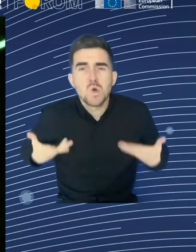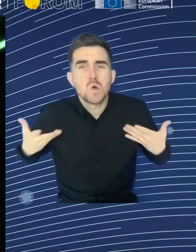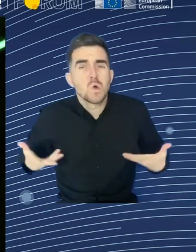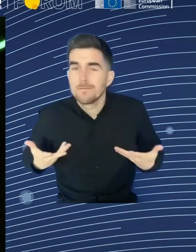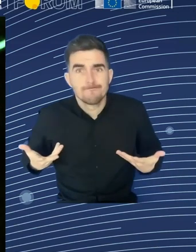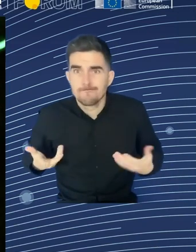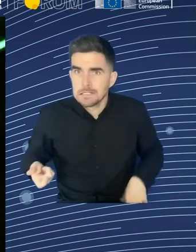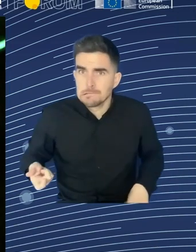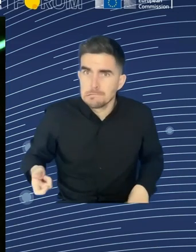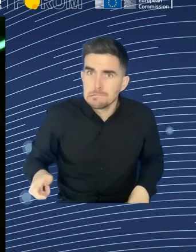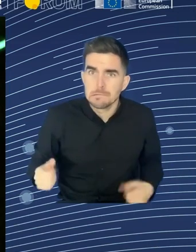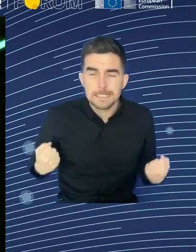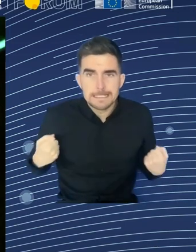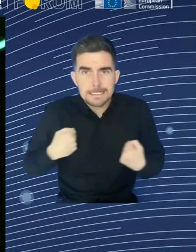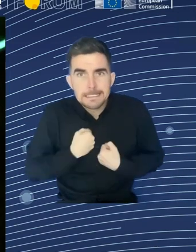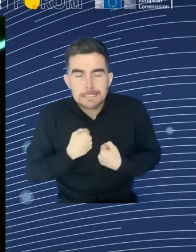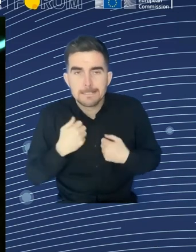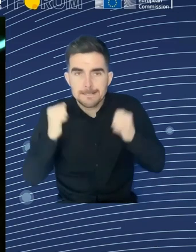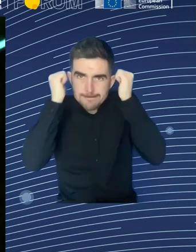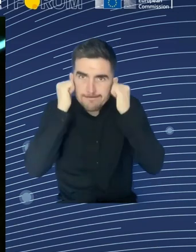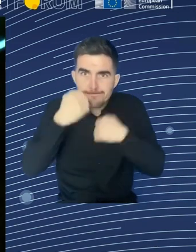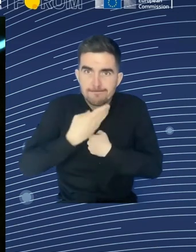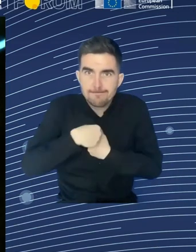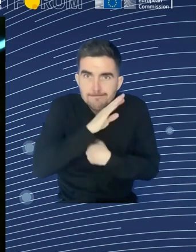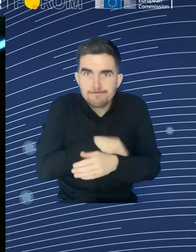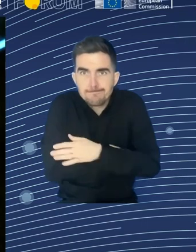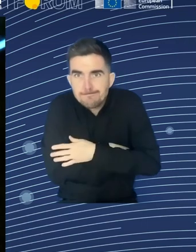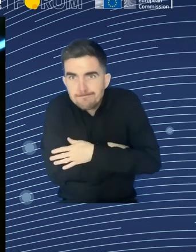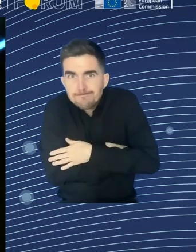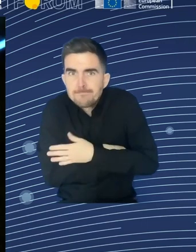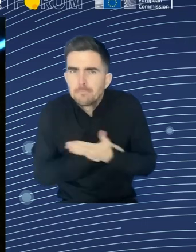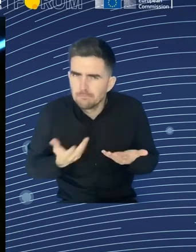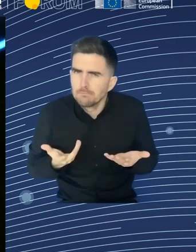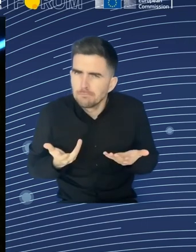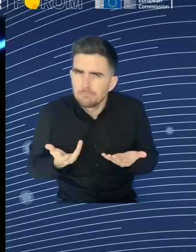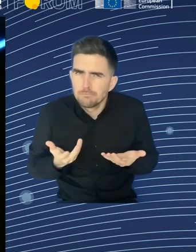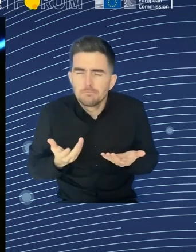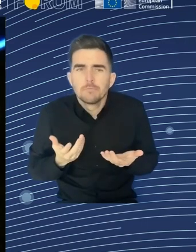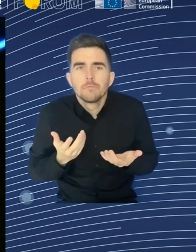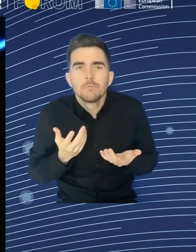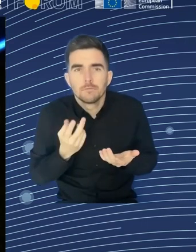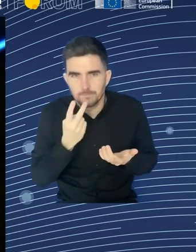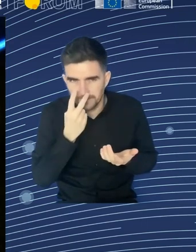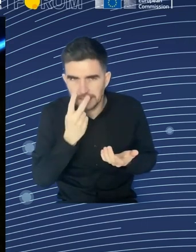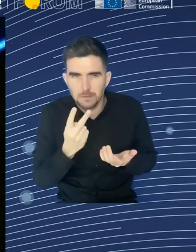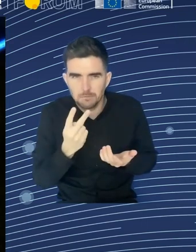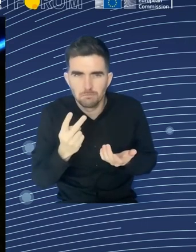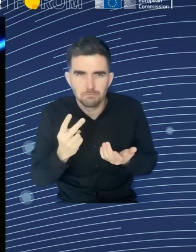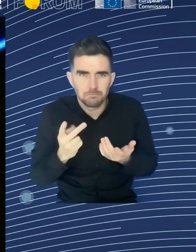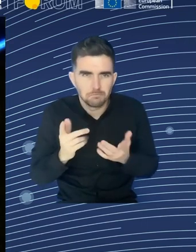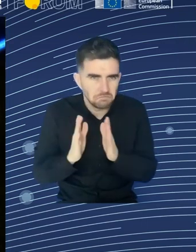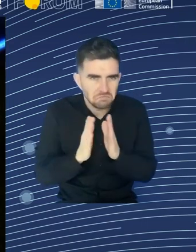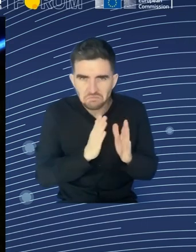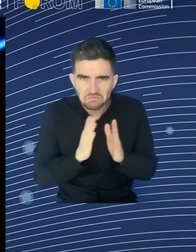the speed, including almost half a million jobs in net-zero clean-tech industries like solar energy. The